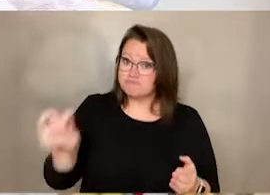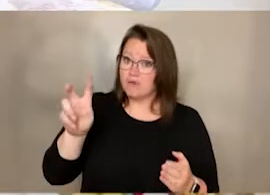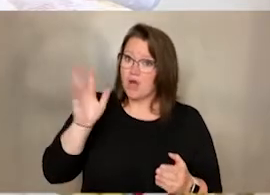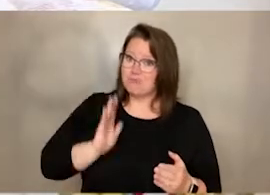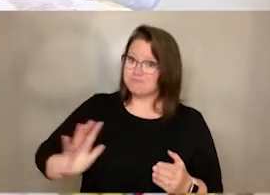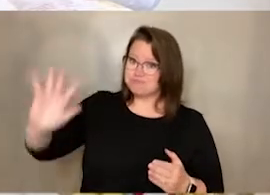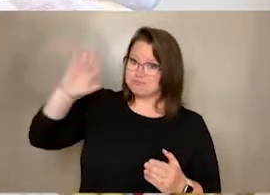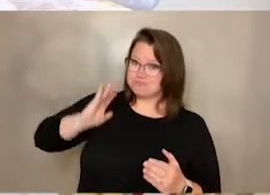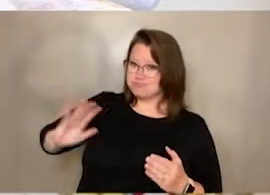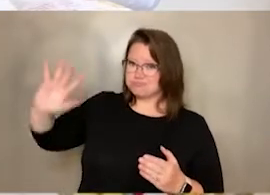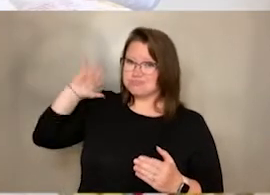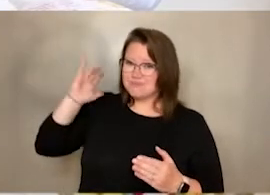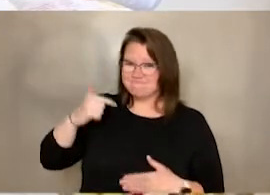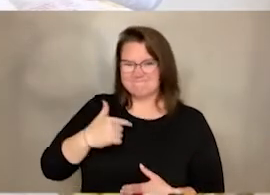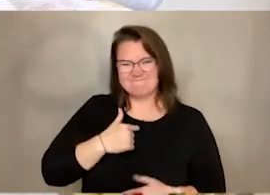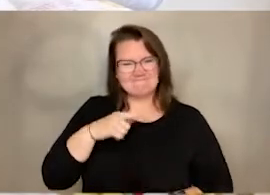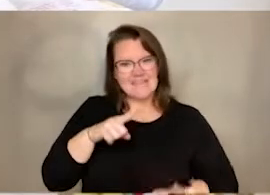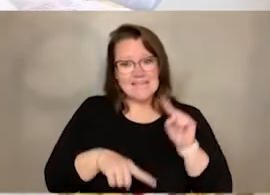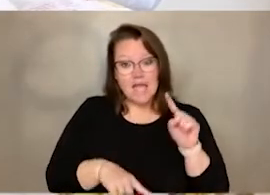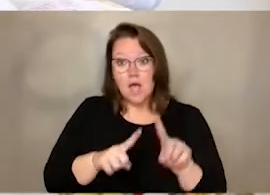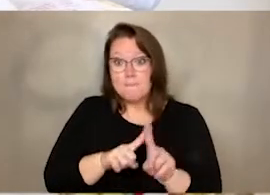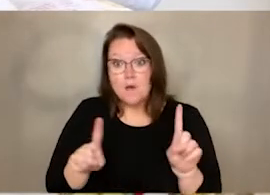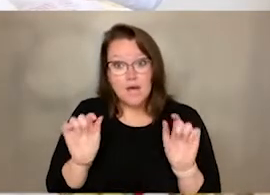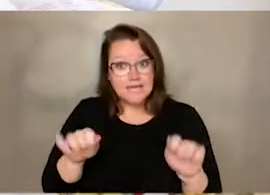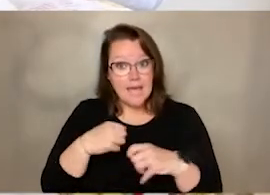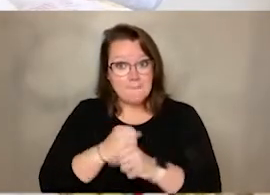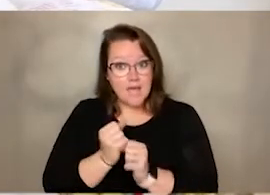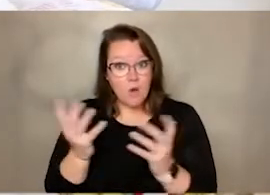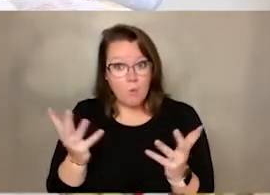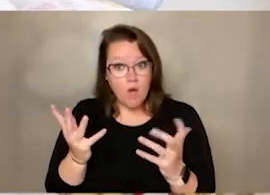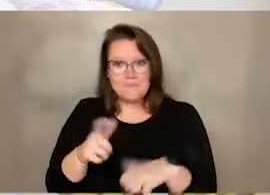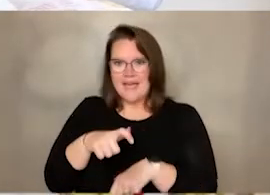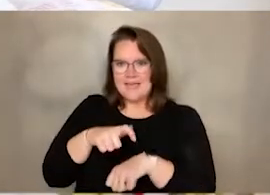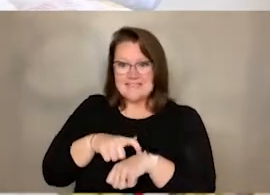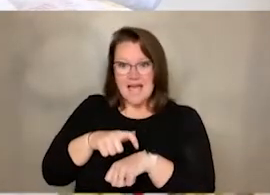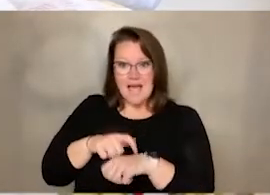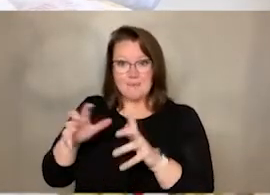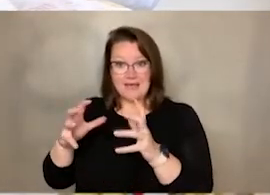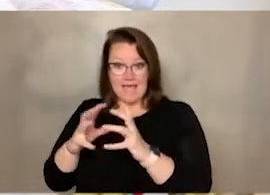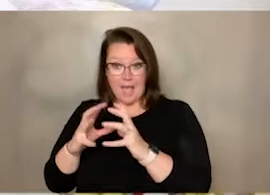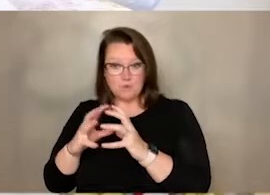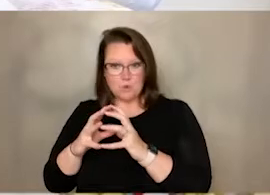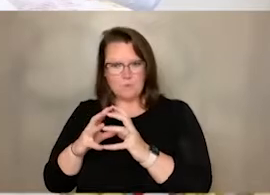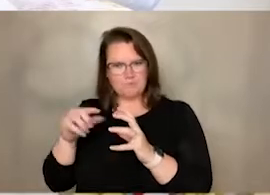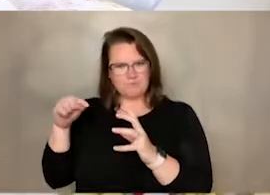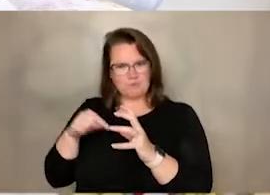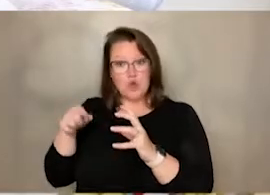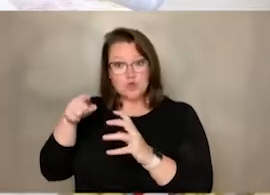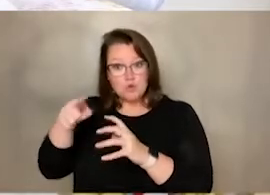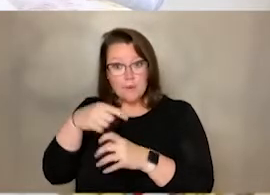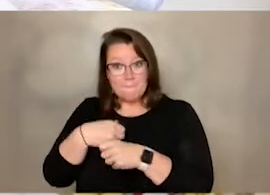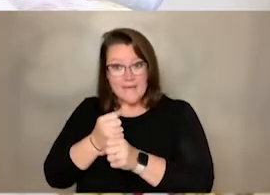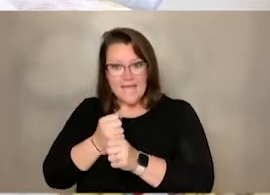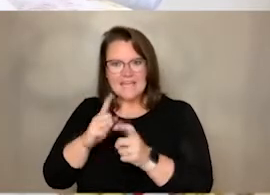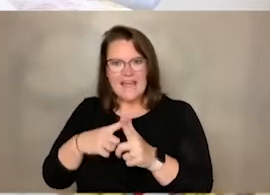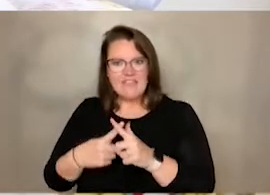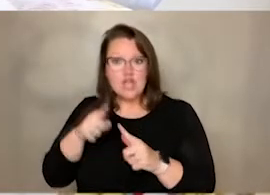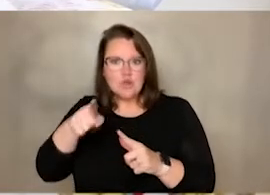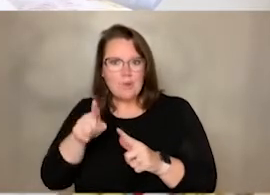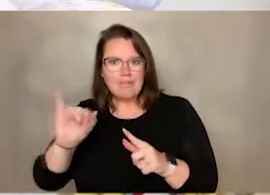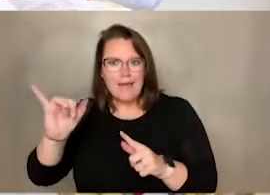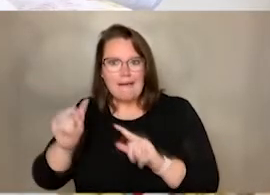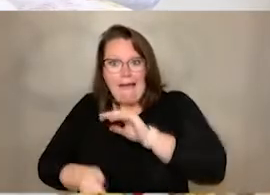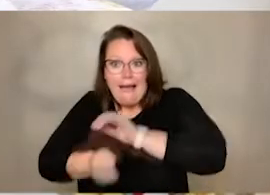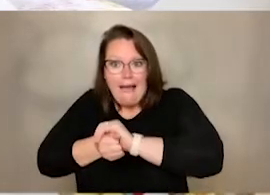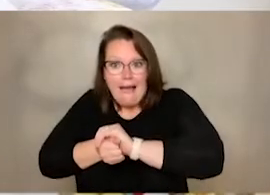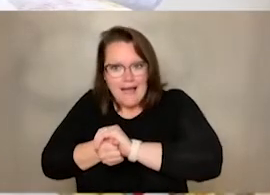time capsule is something that you can put together, and you pretty much hide it from yourself to find years from now. You can find it